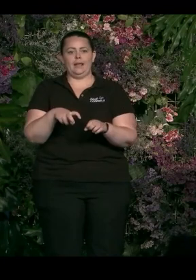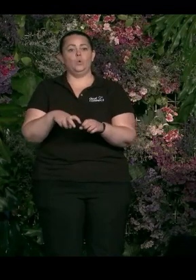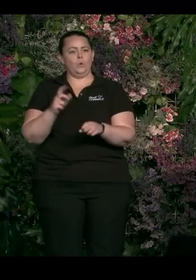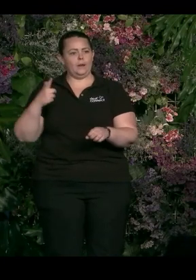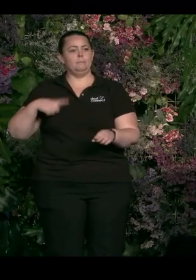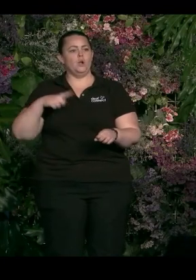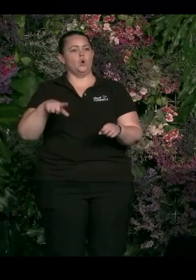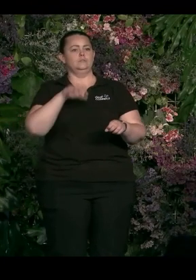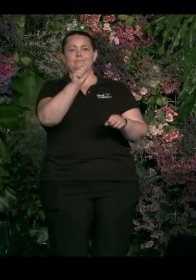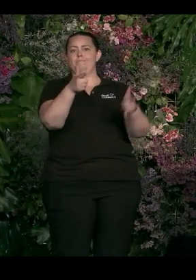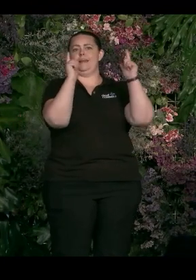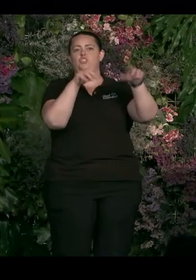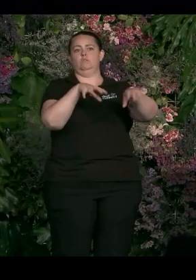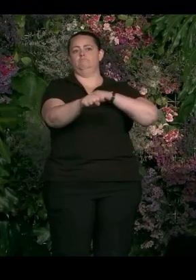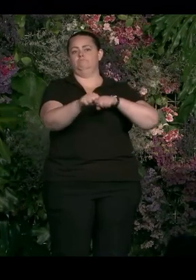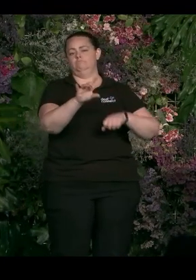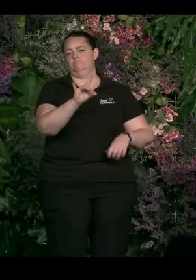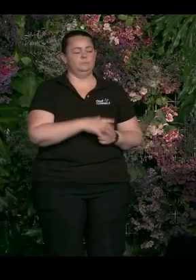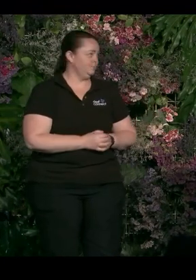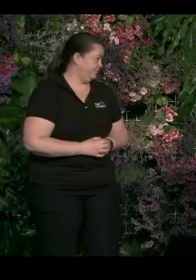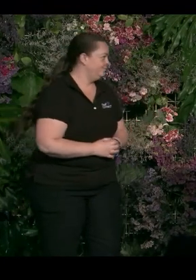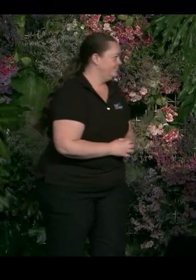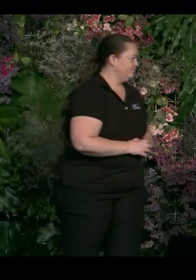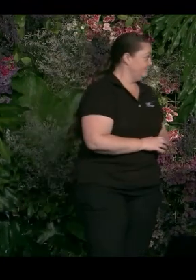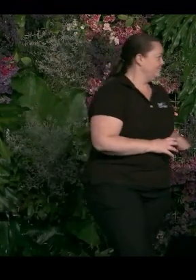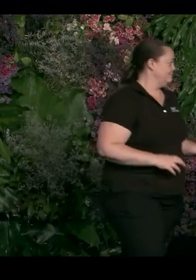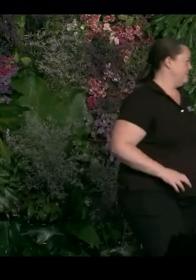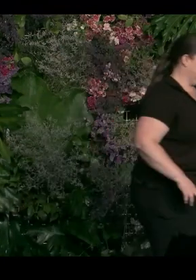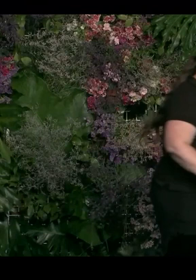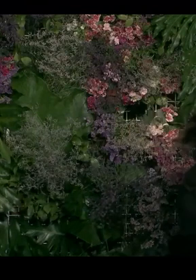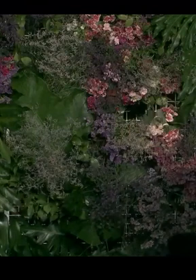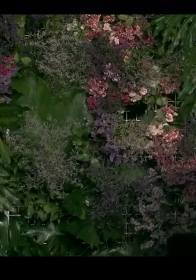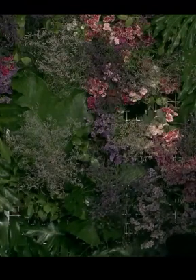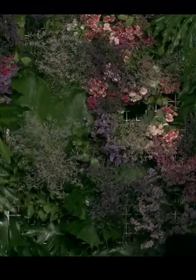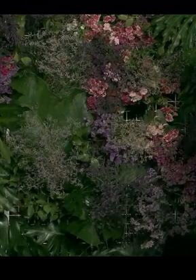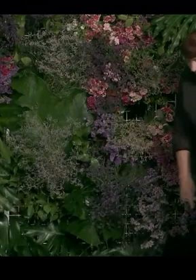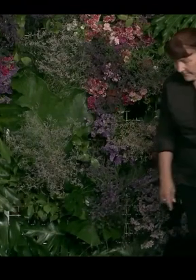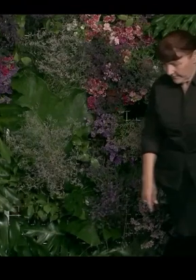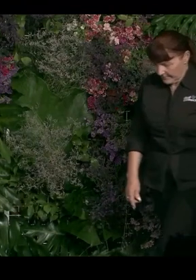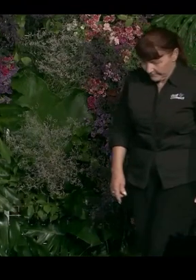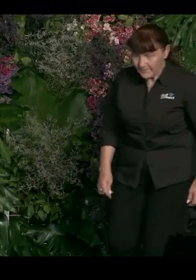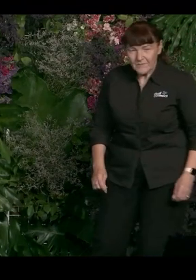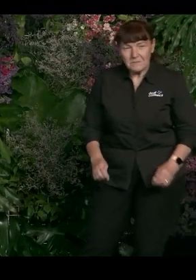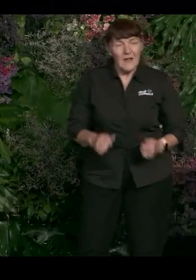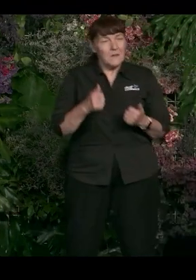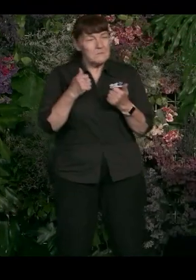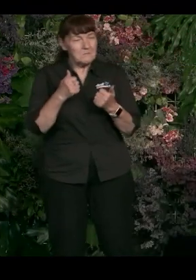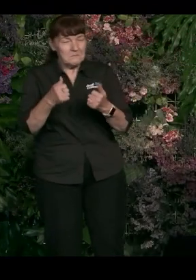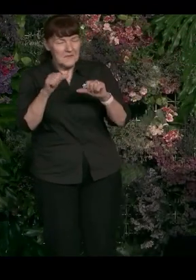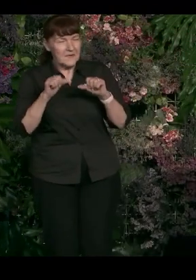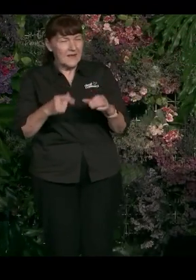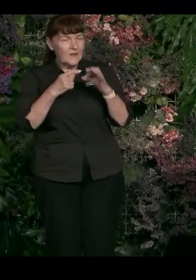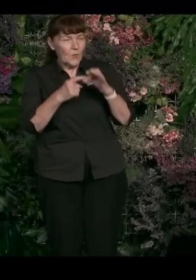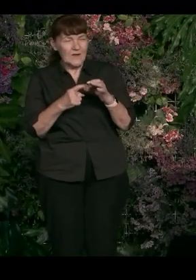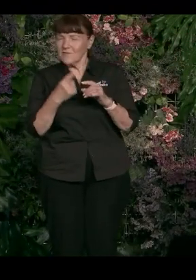Yeah. Okay. I think that really opens up. This is a question for each of you, but I think that's a really good segue into understanding